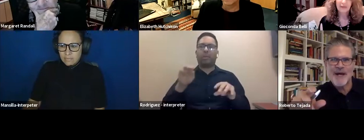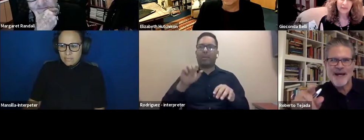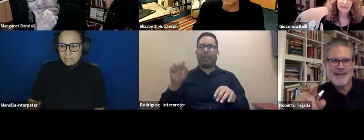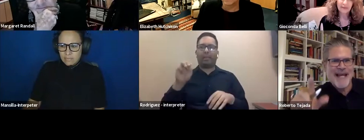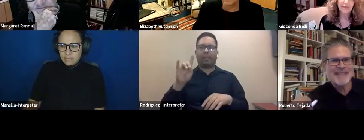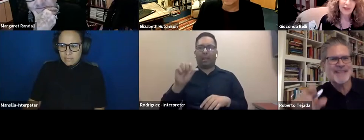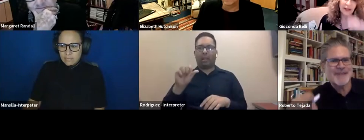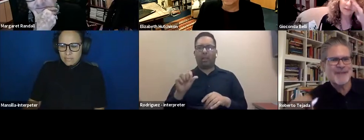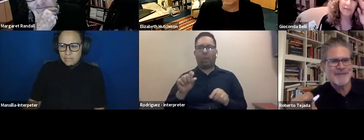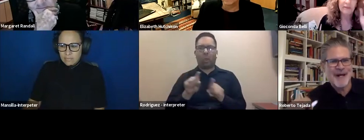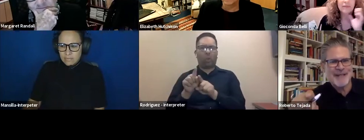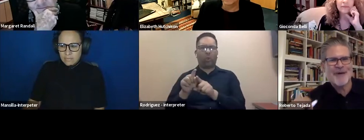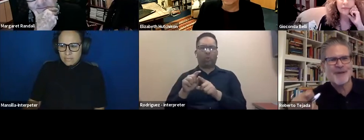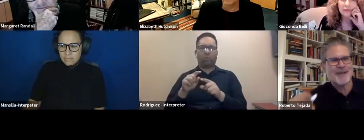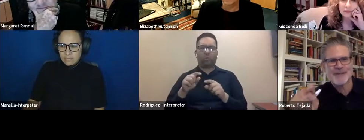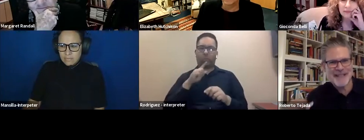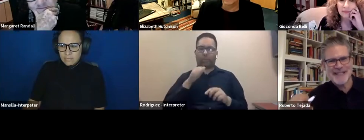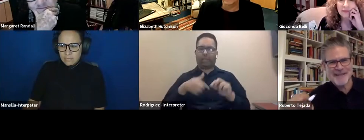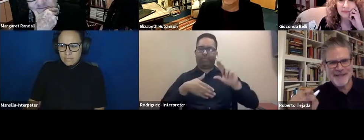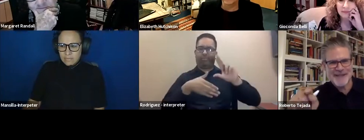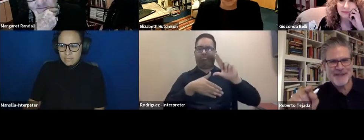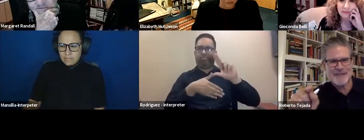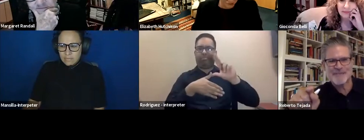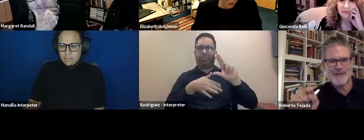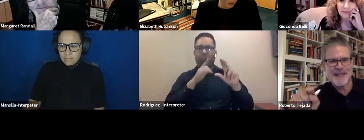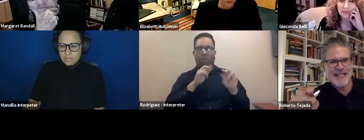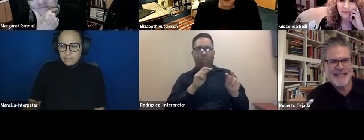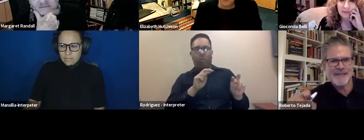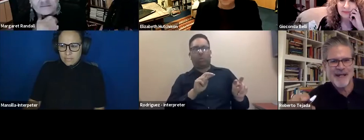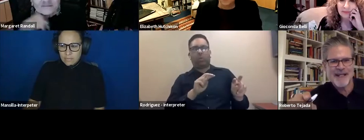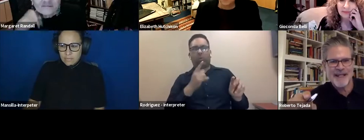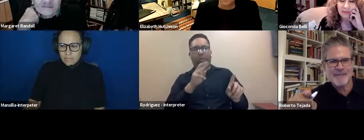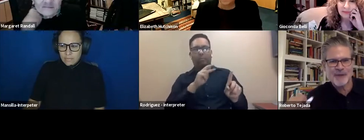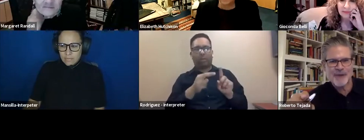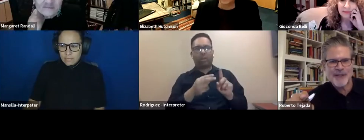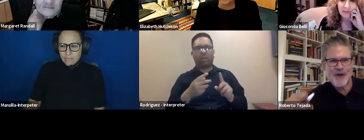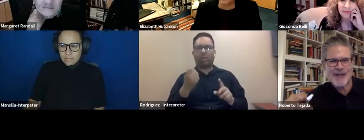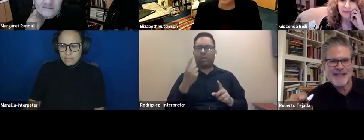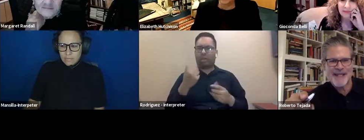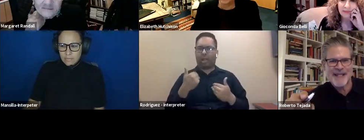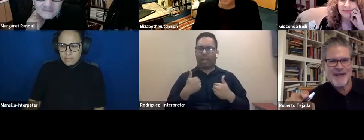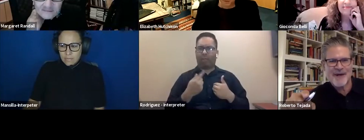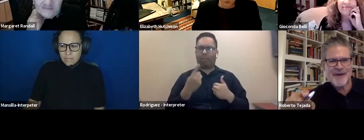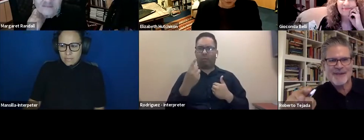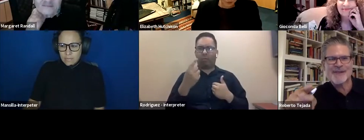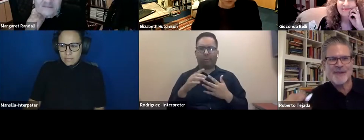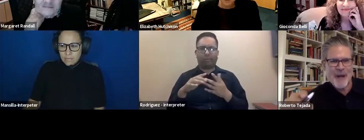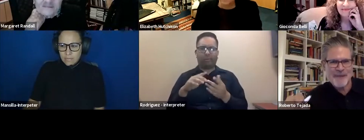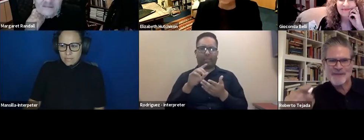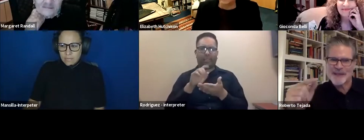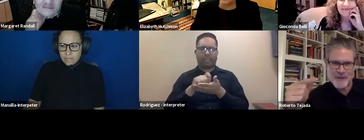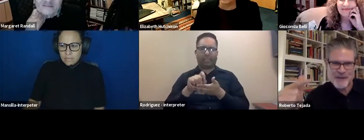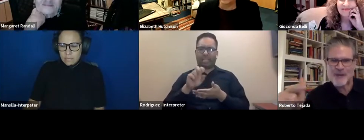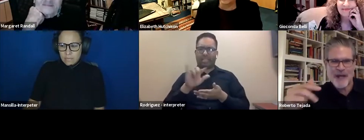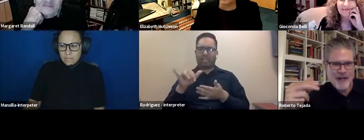well. The last issue of El Corno is fascinating because there's an essay by Edmundo Desnoes called The Secret